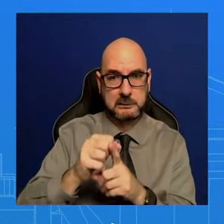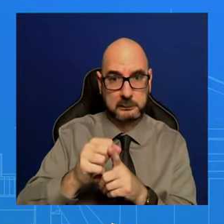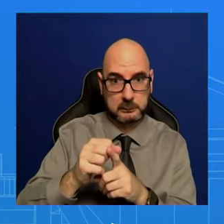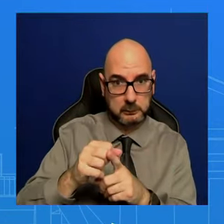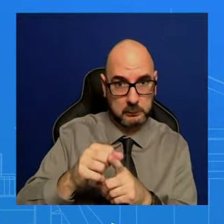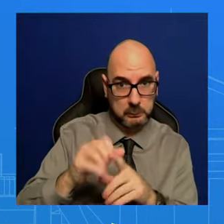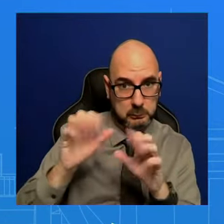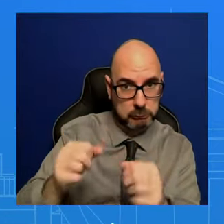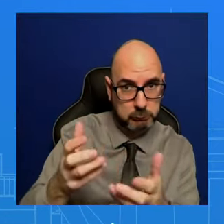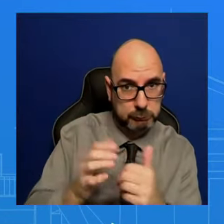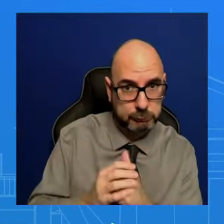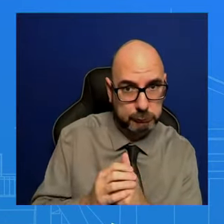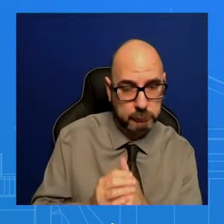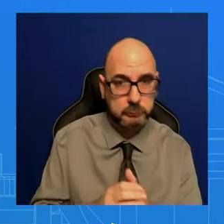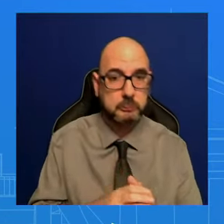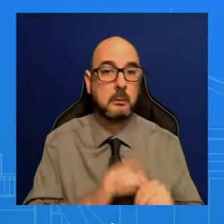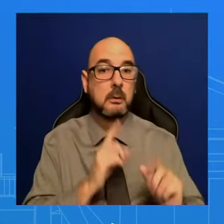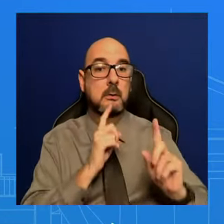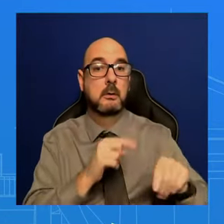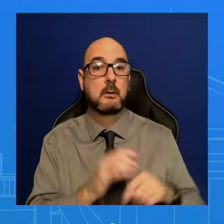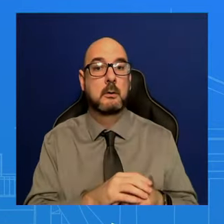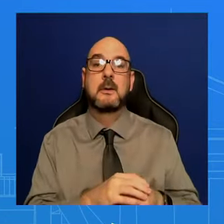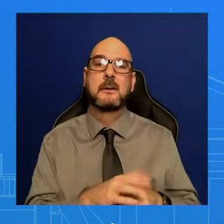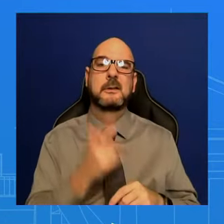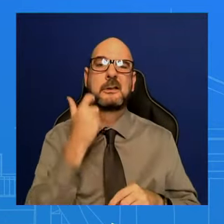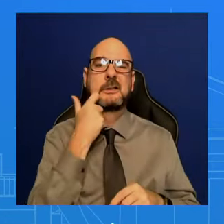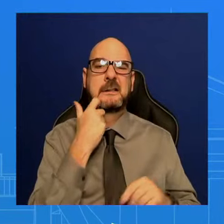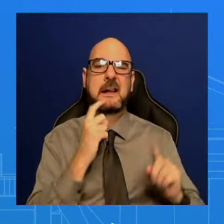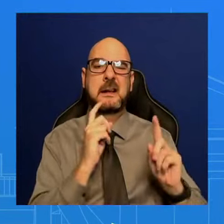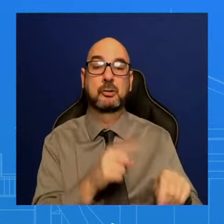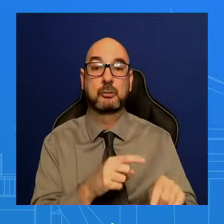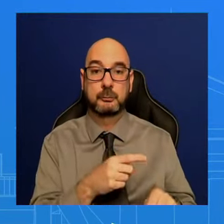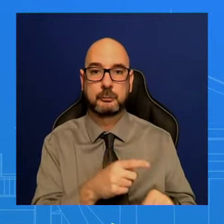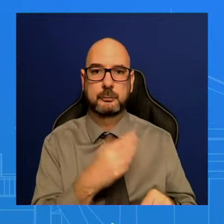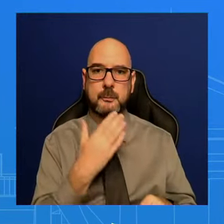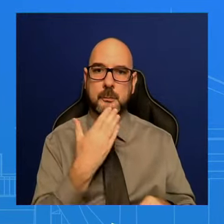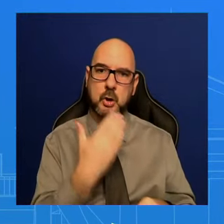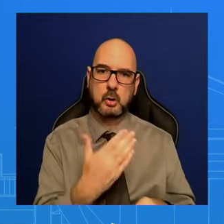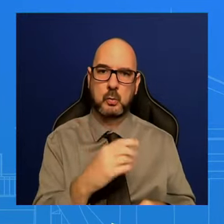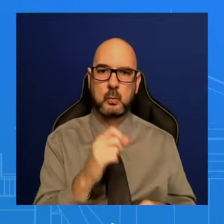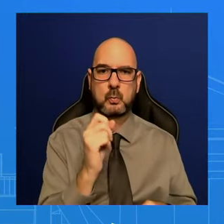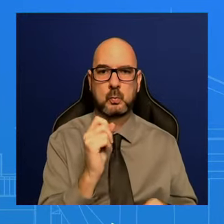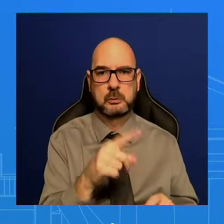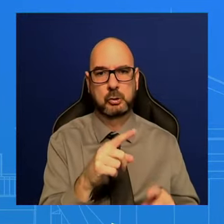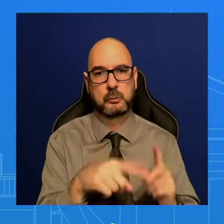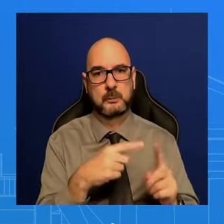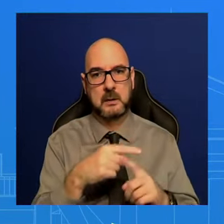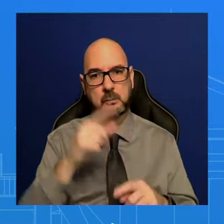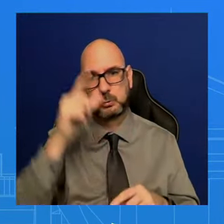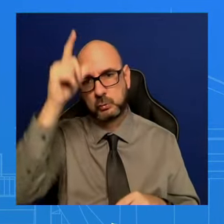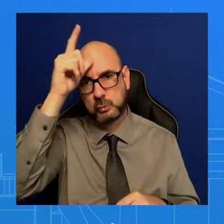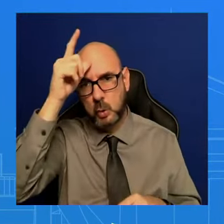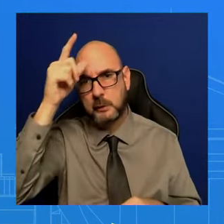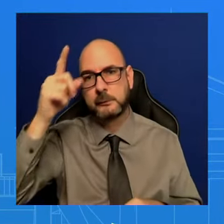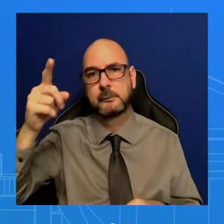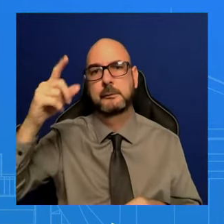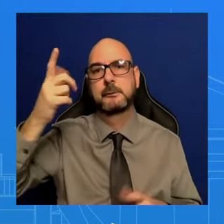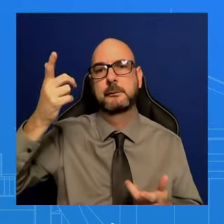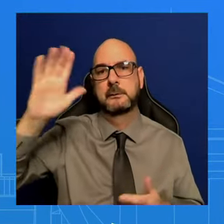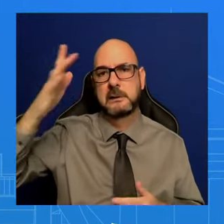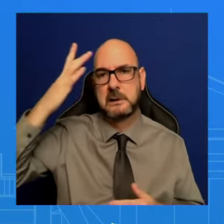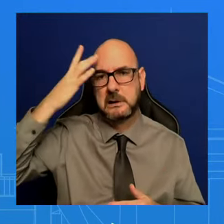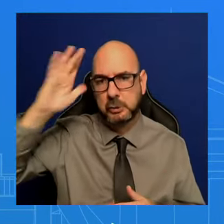to Jordan a second ago, I'm not going to get into specific intelligence here. But broadly speaking, broadly,